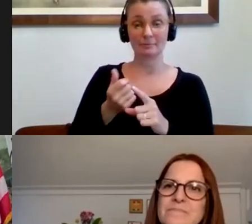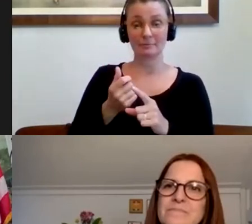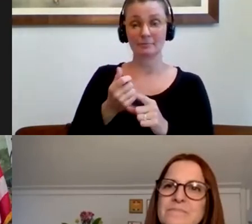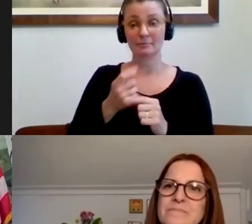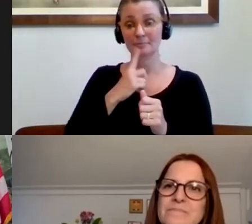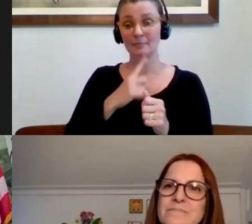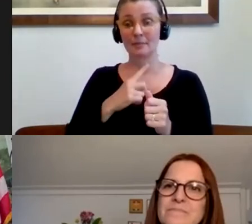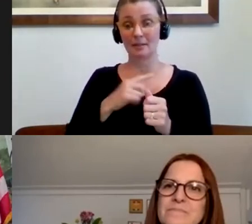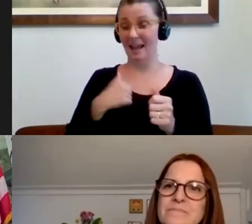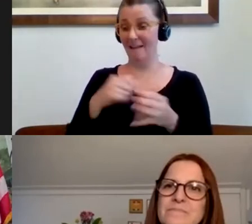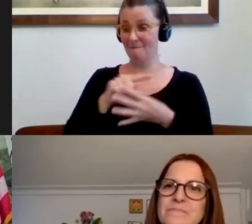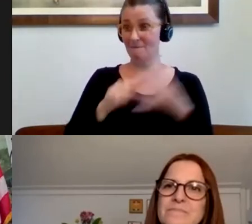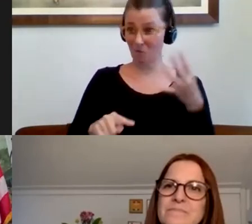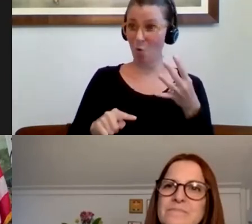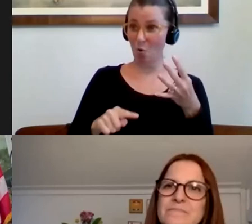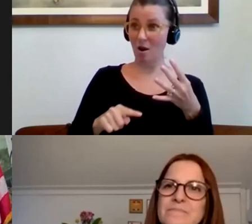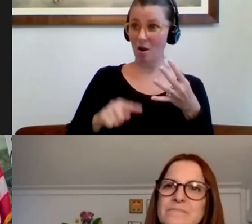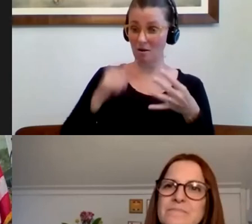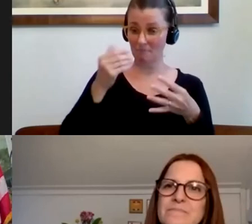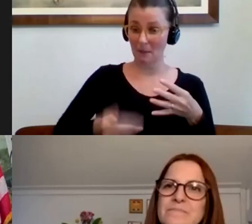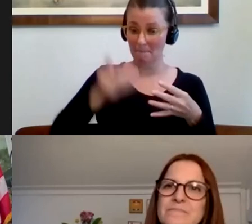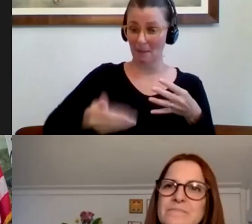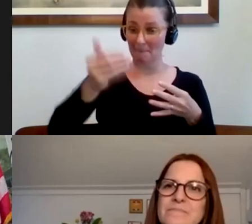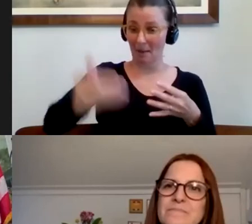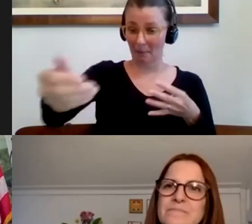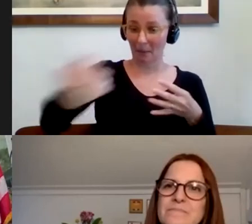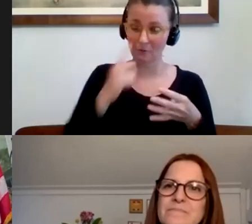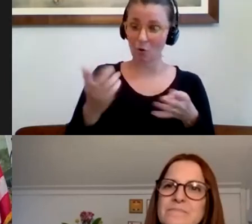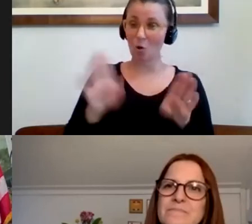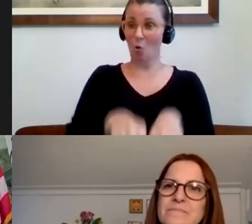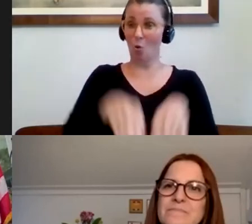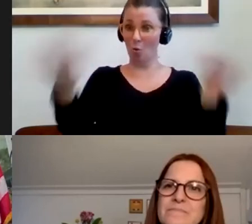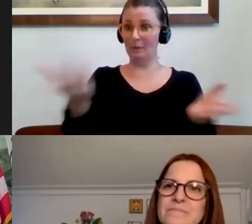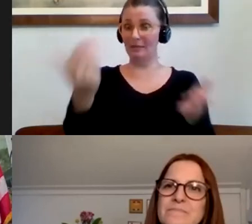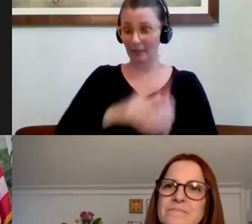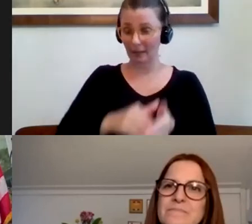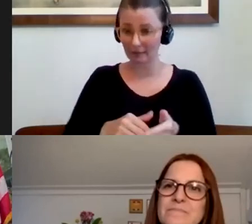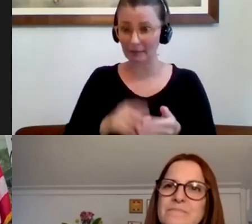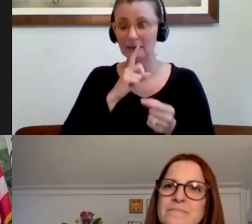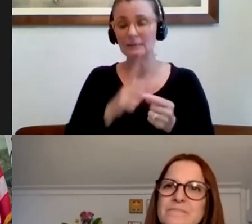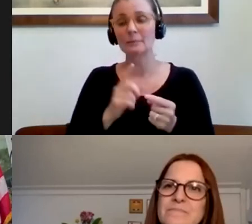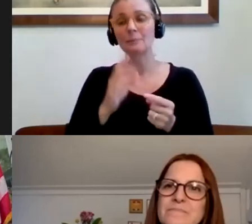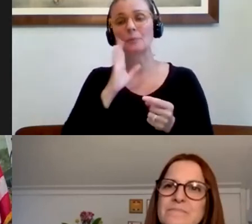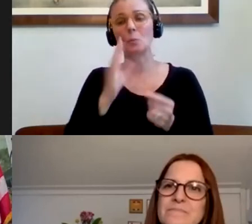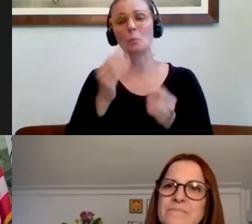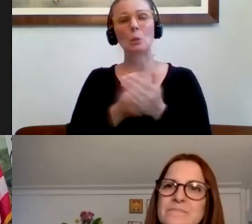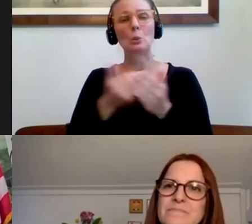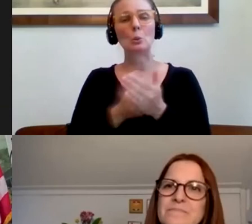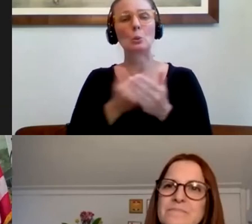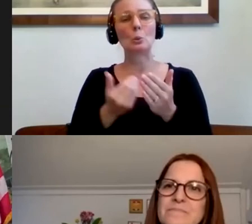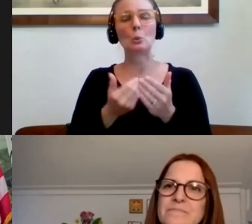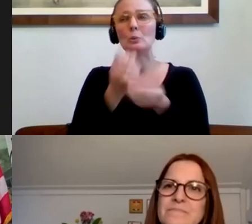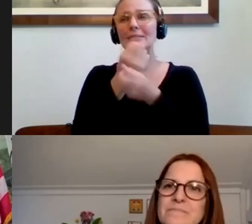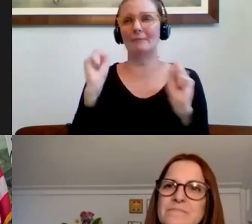phases of reopening, with every industry and with every activity, public and private sector, there are going to be a new set of safety